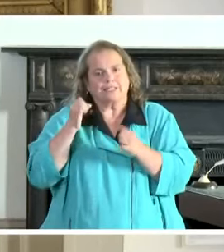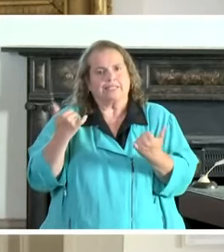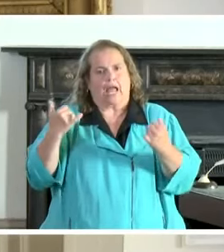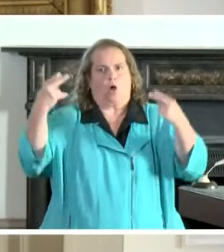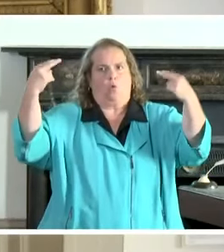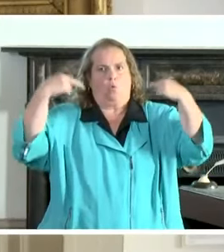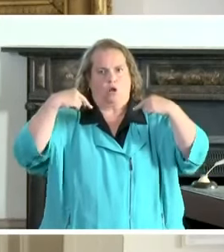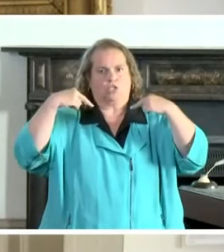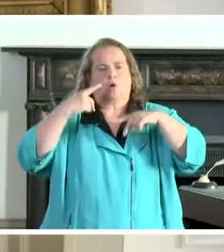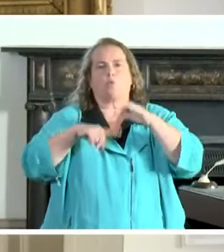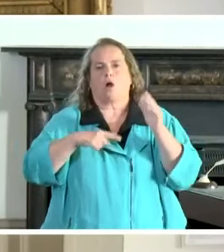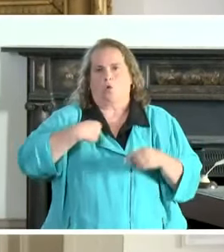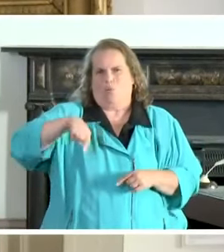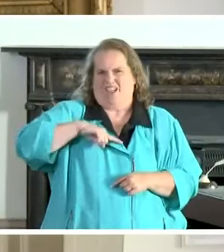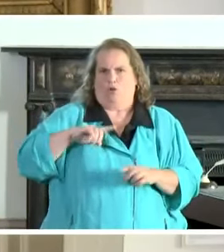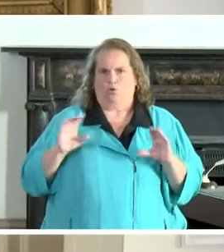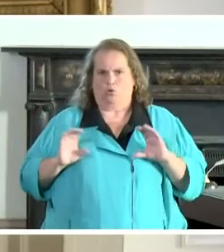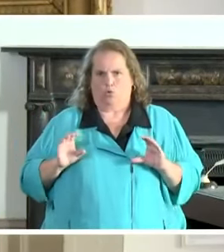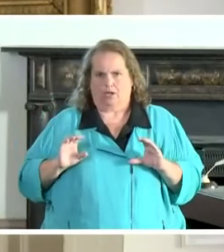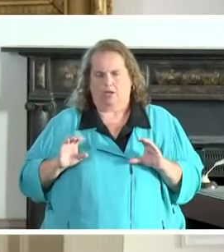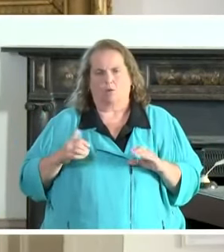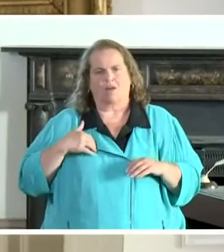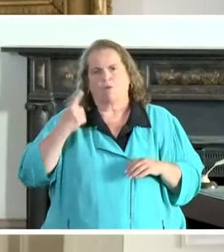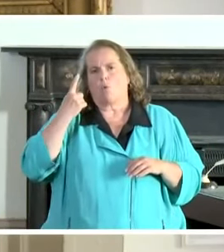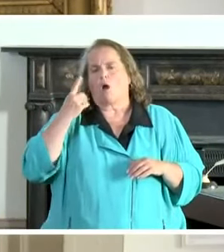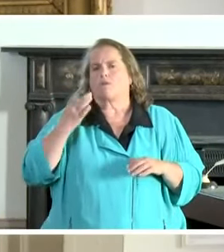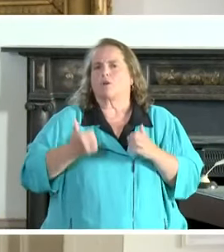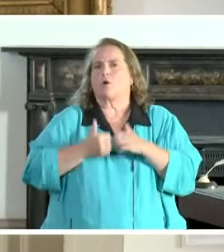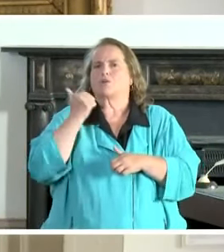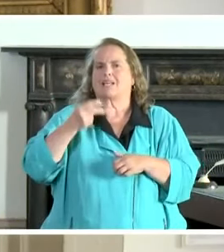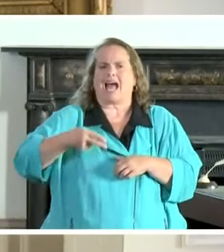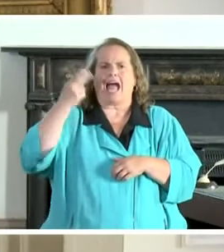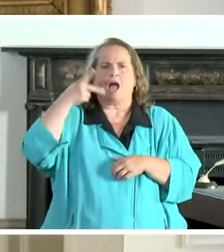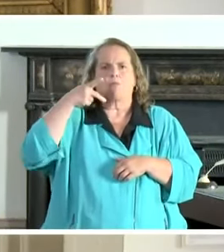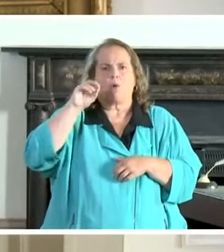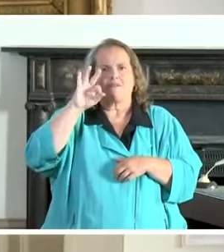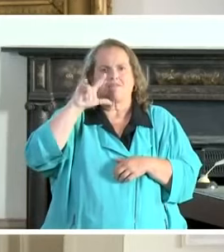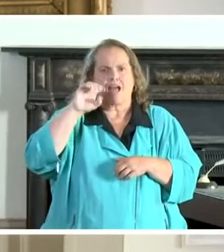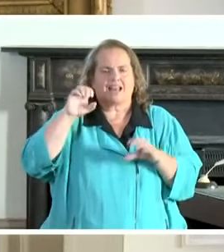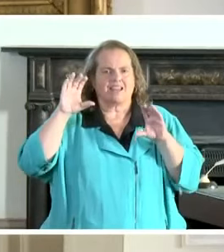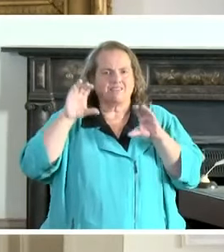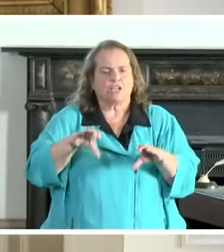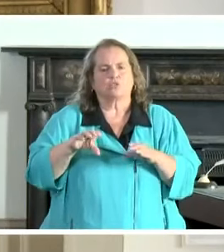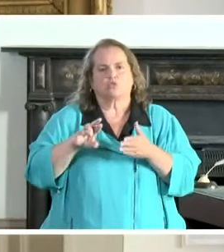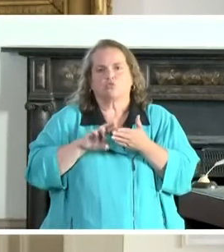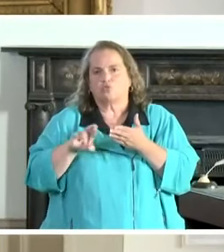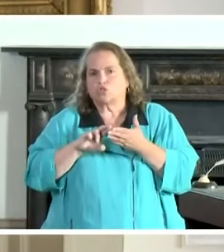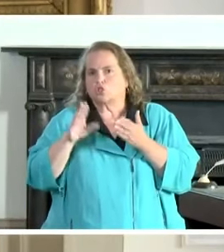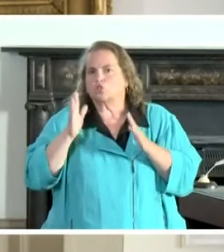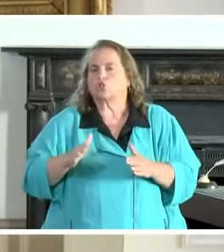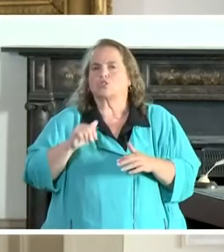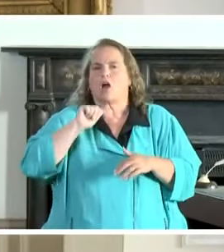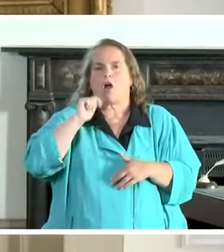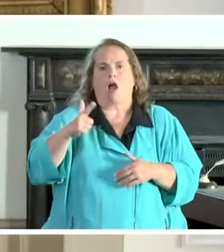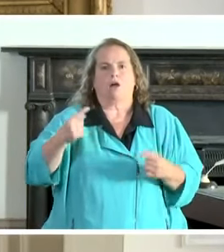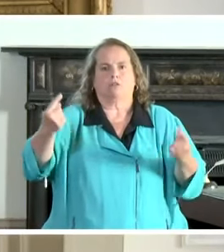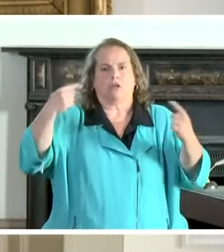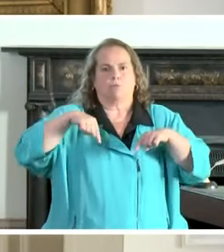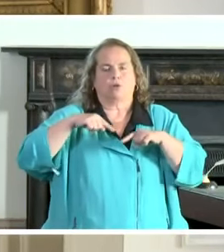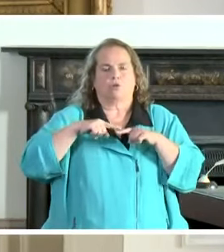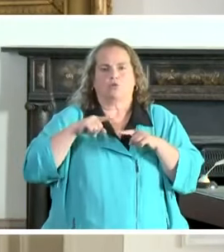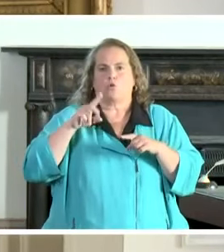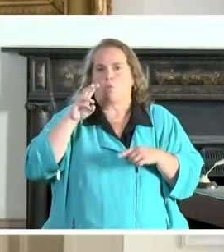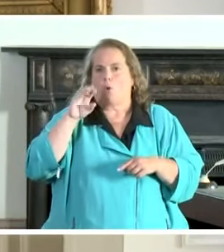what we're doing here. We've had some of the most high-profile investors, researchers, and everybody else coming through Moorhead,